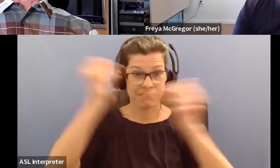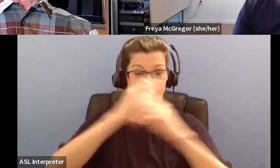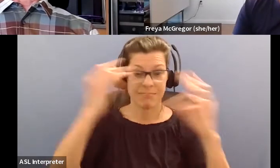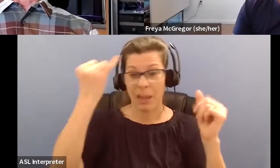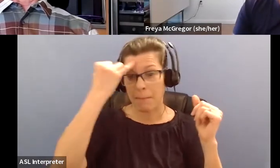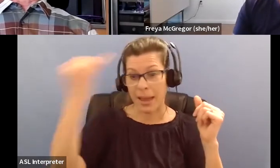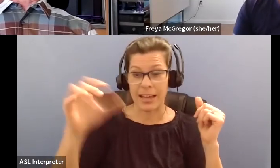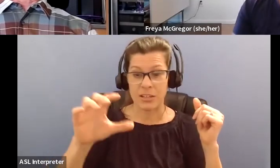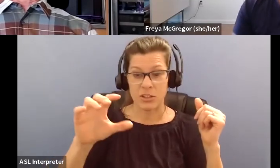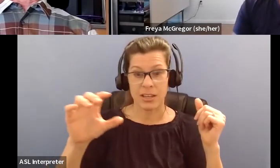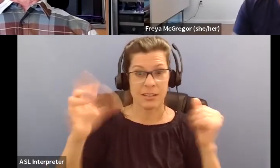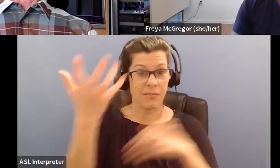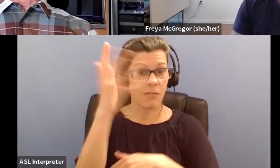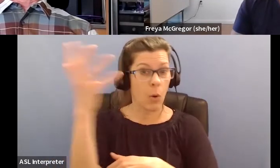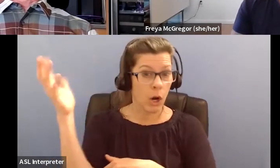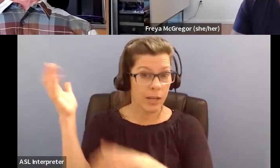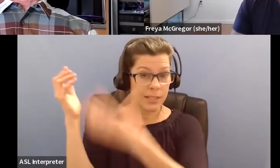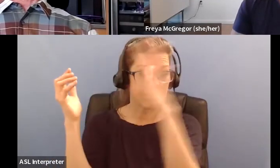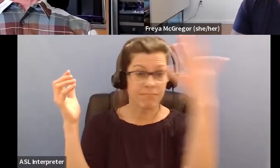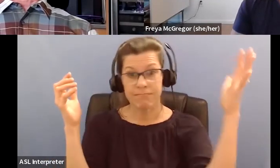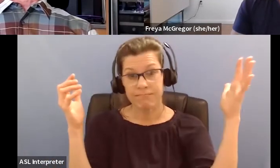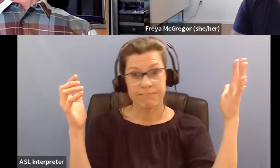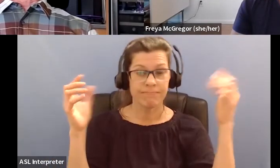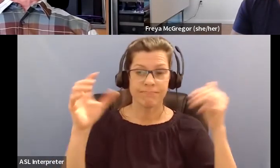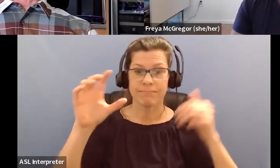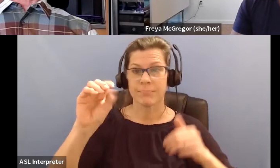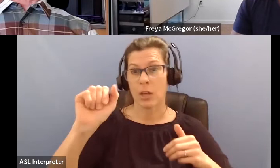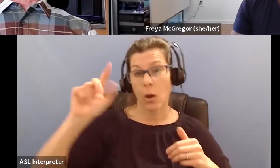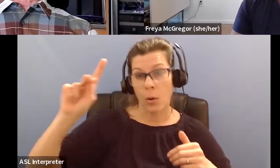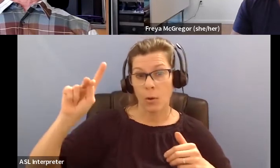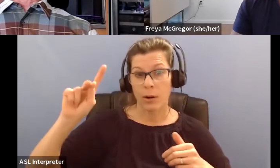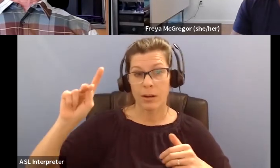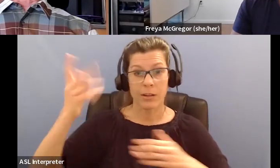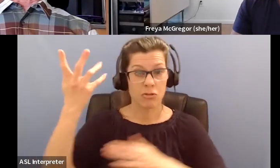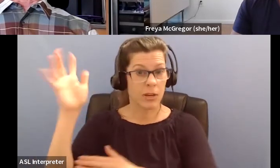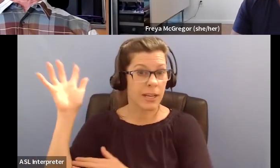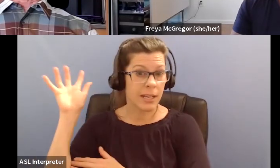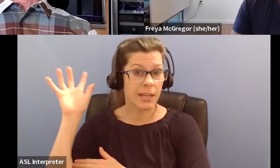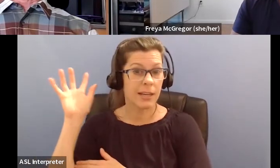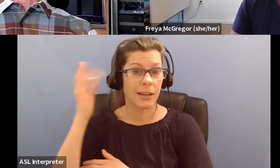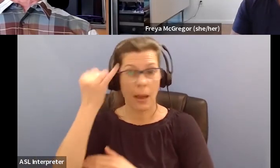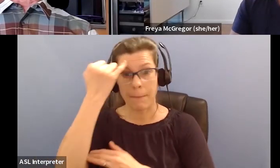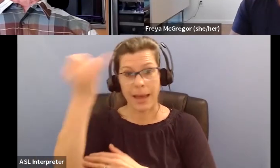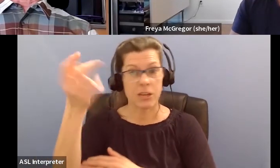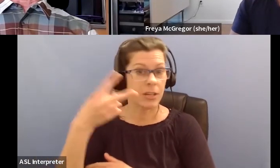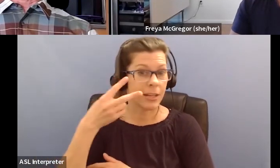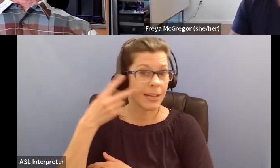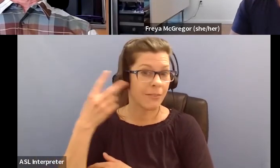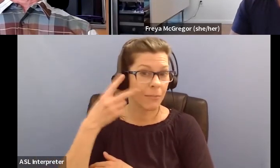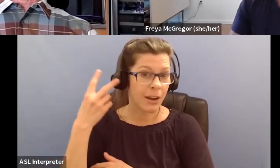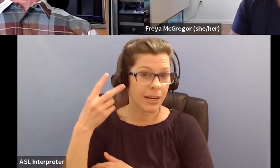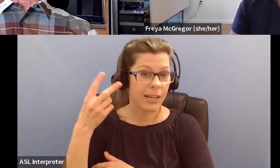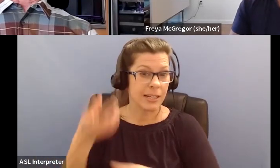And I'm imagining a Native American that was here.